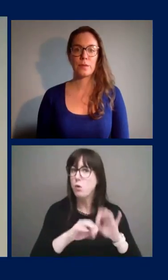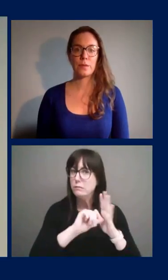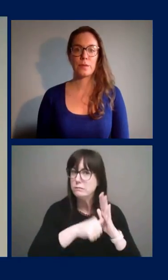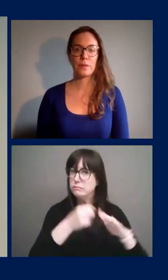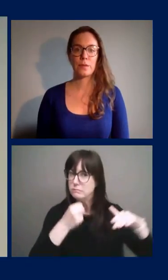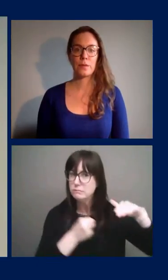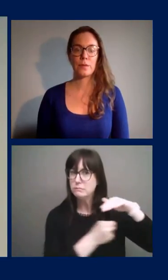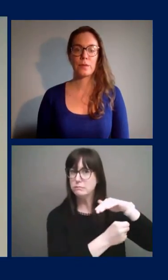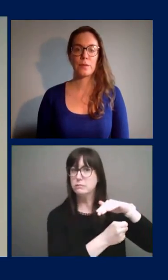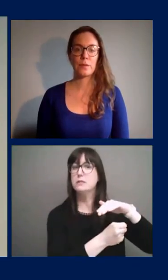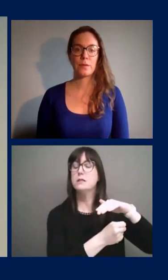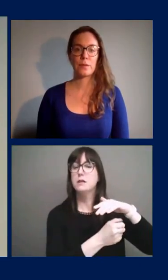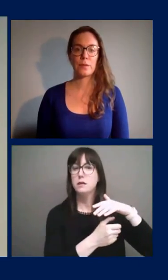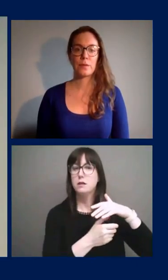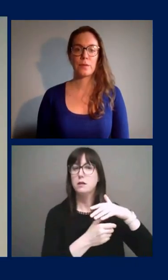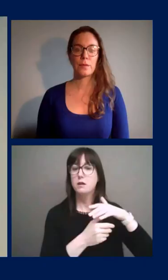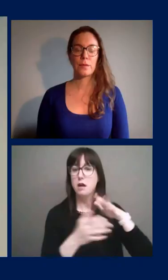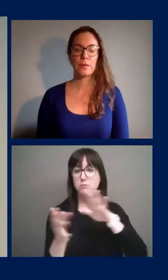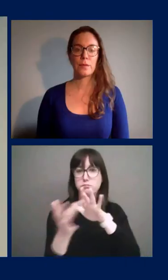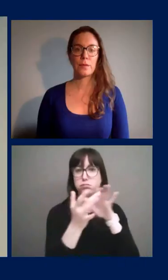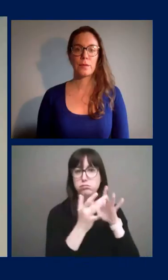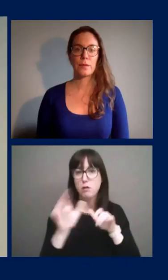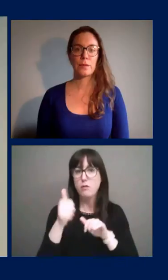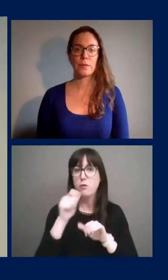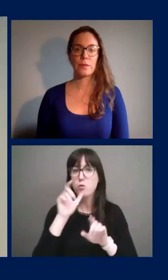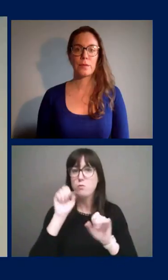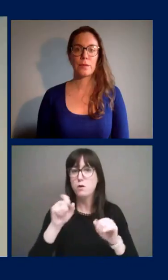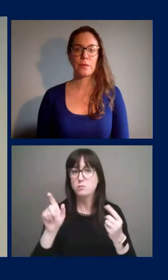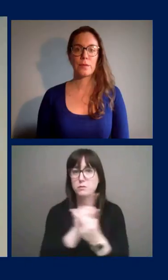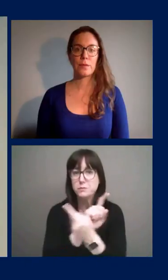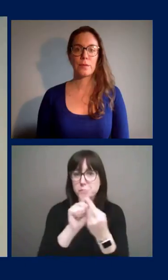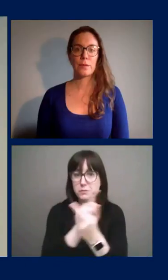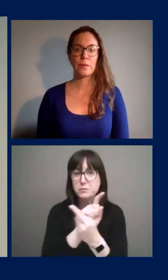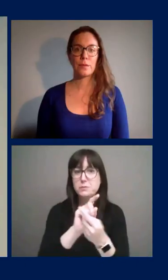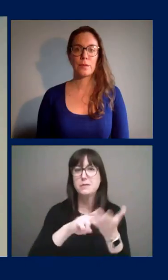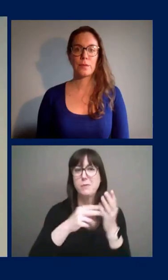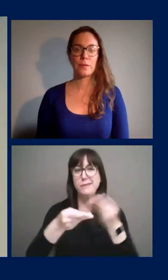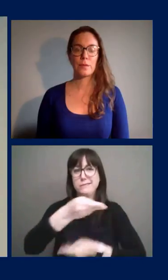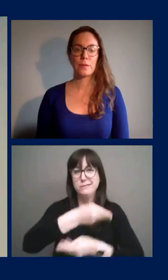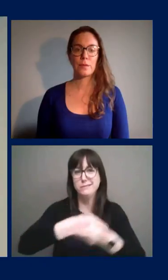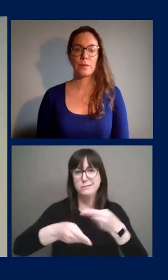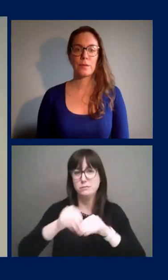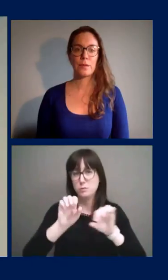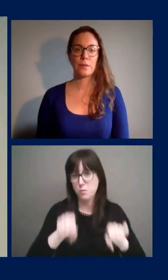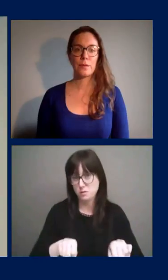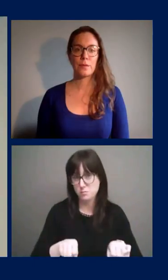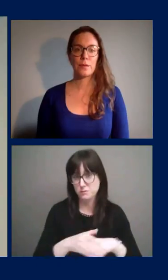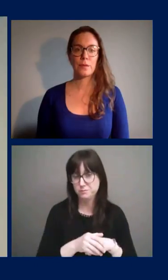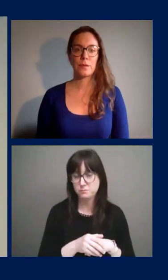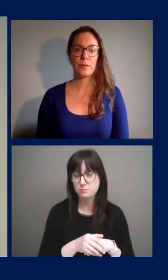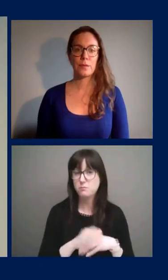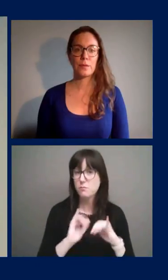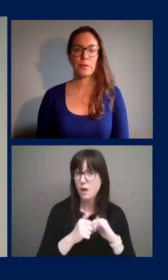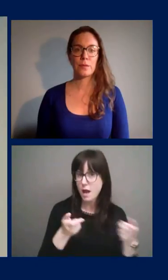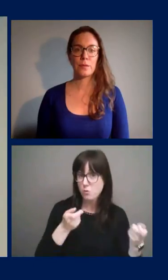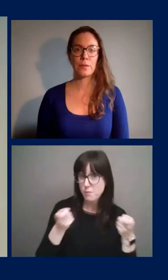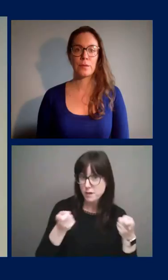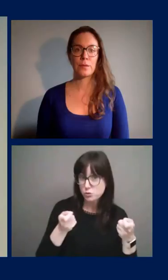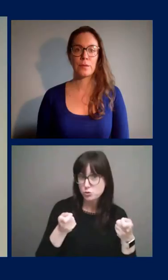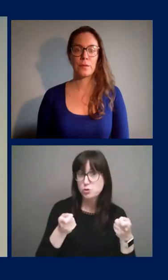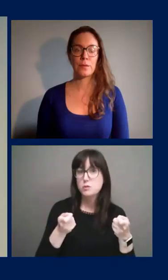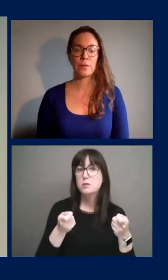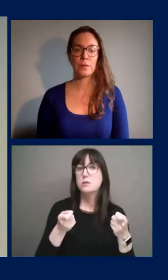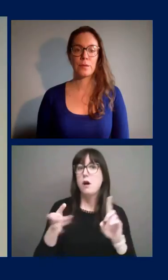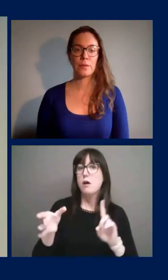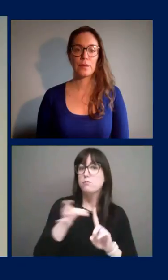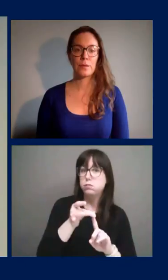close contacts so that they can also self-isolate in case they've been infected. This management of cases and their contacts is one of the